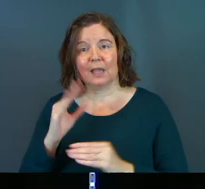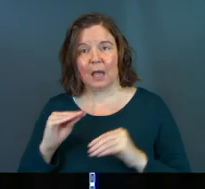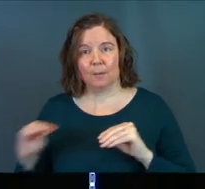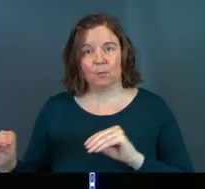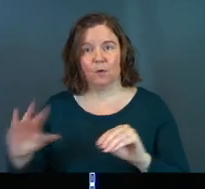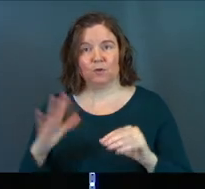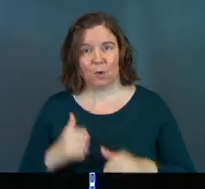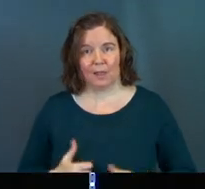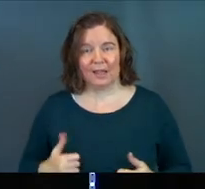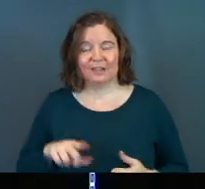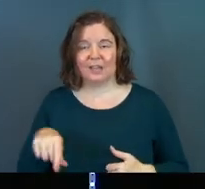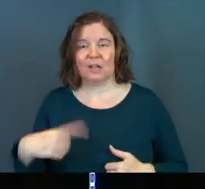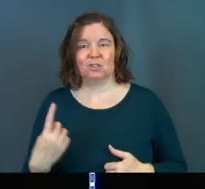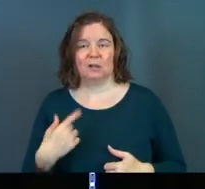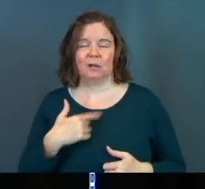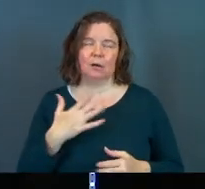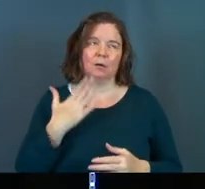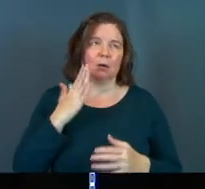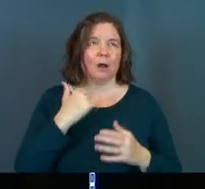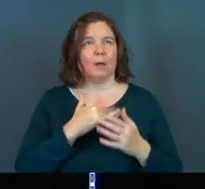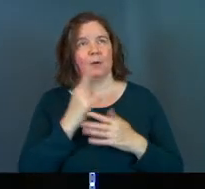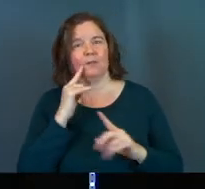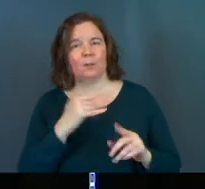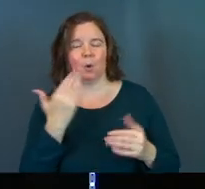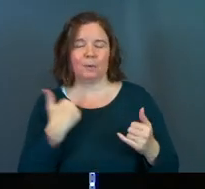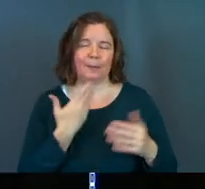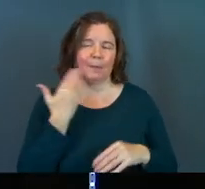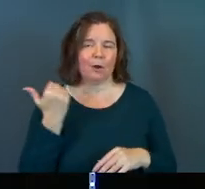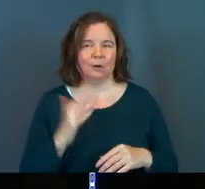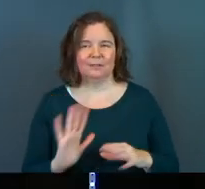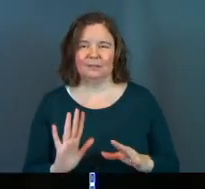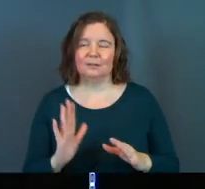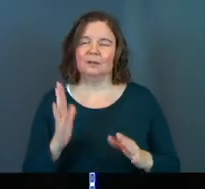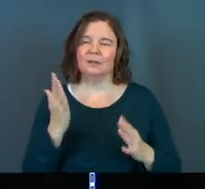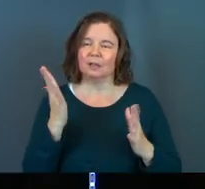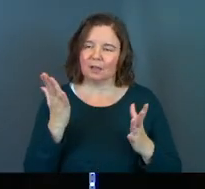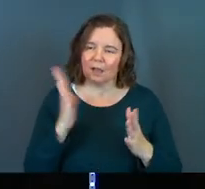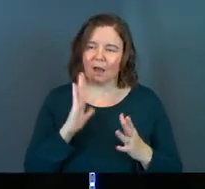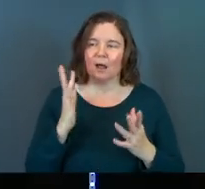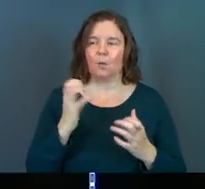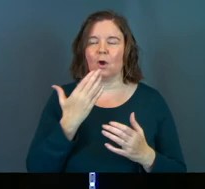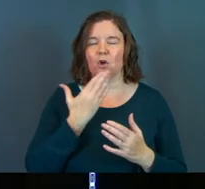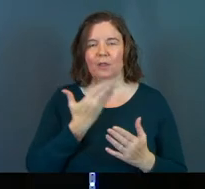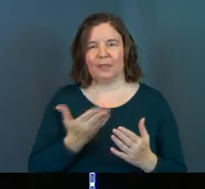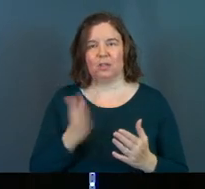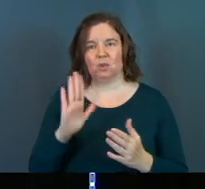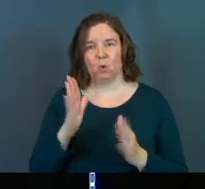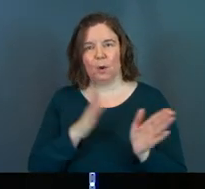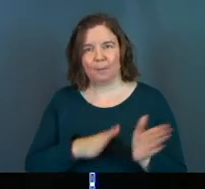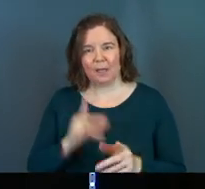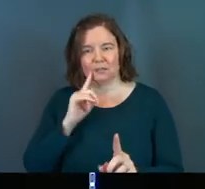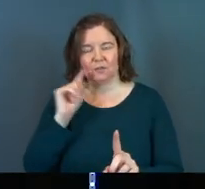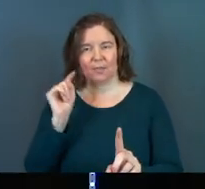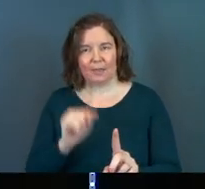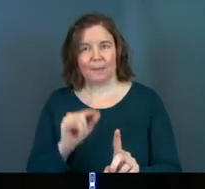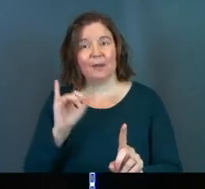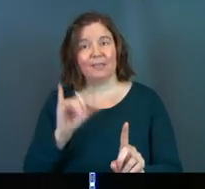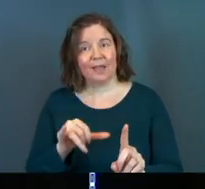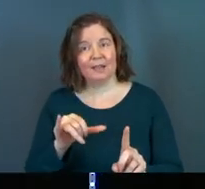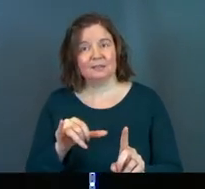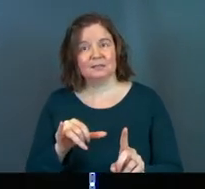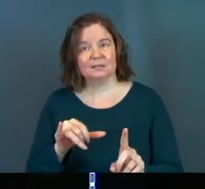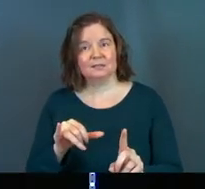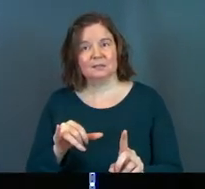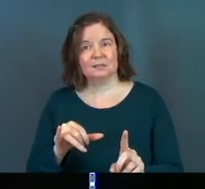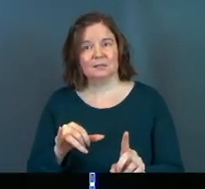God moves in your life. It's not just, it's not just, oh God, I pray for them. Hope it gets better. It's like, God, I want good things. I want your plans for them. That's,